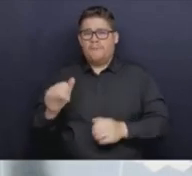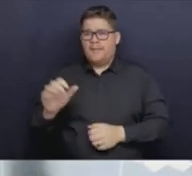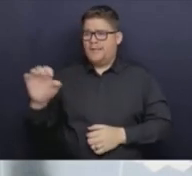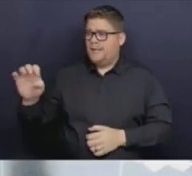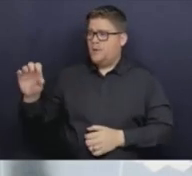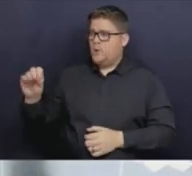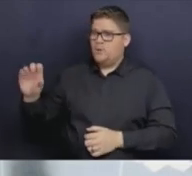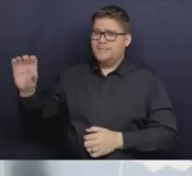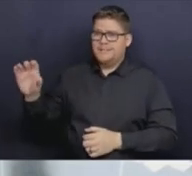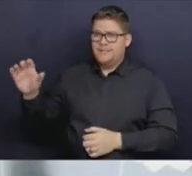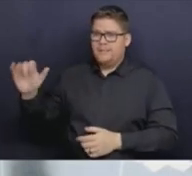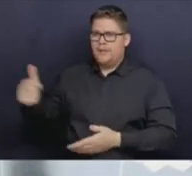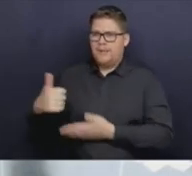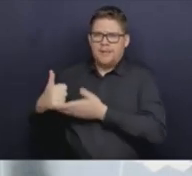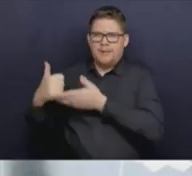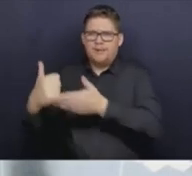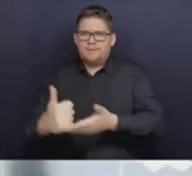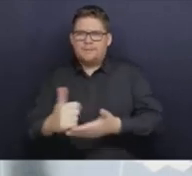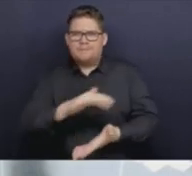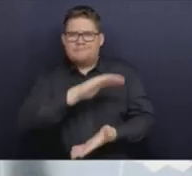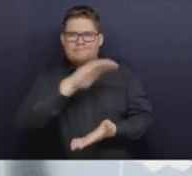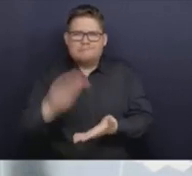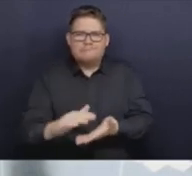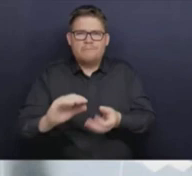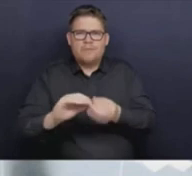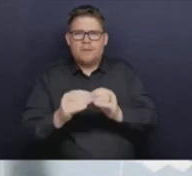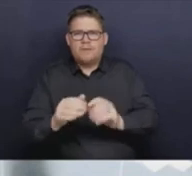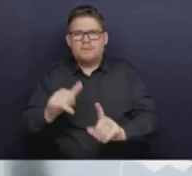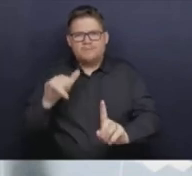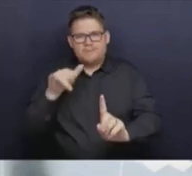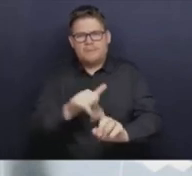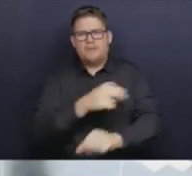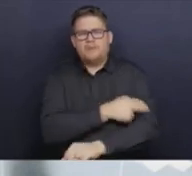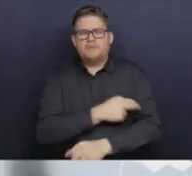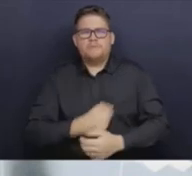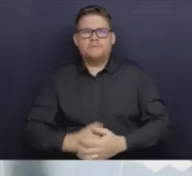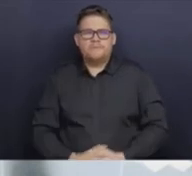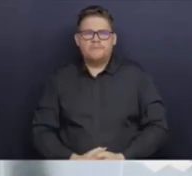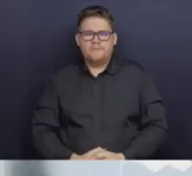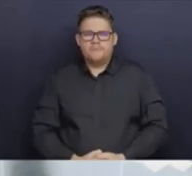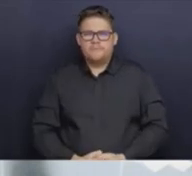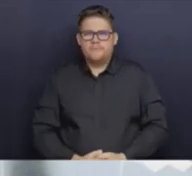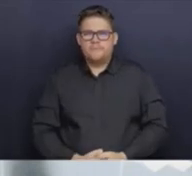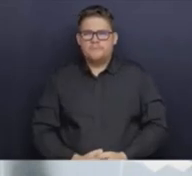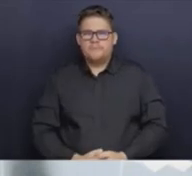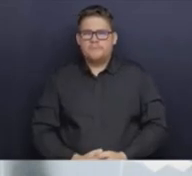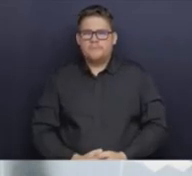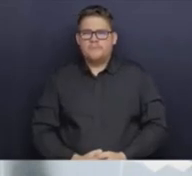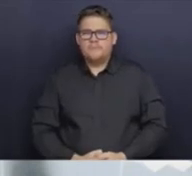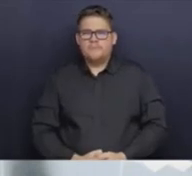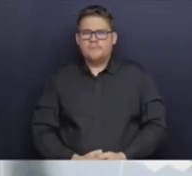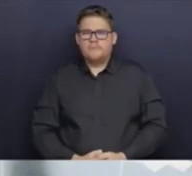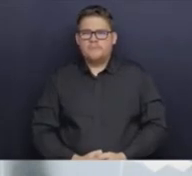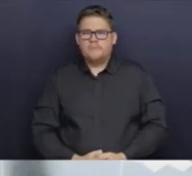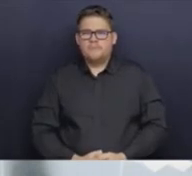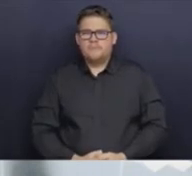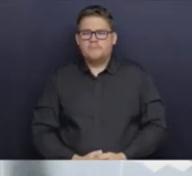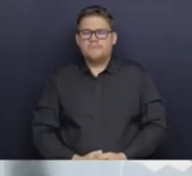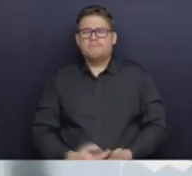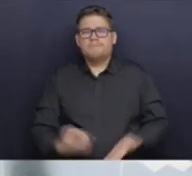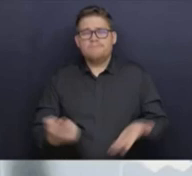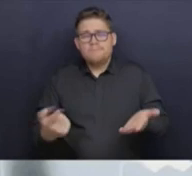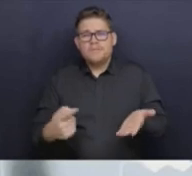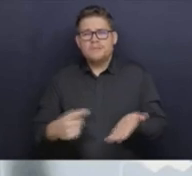people in hospitals. A lot of that, though, is related to, I mean, we always get questions about COVID-19.